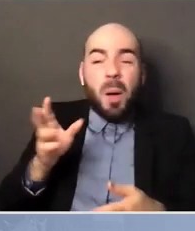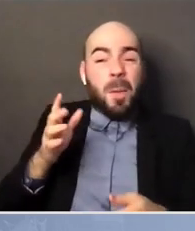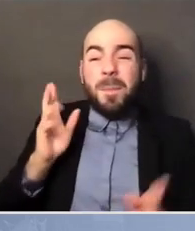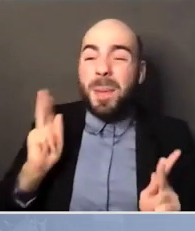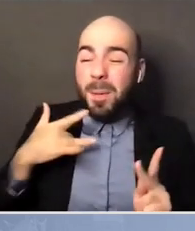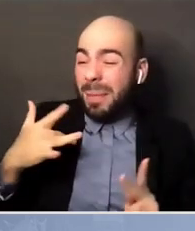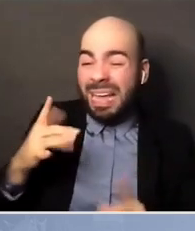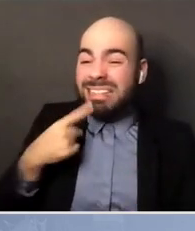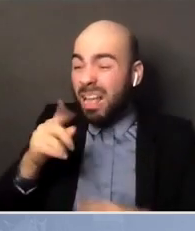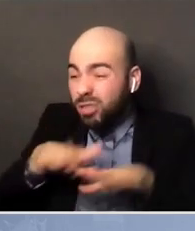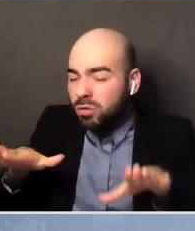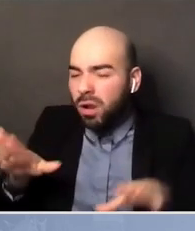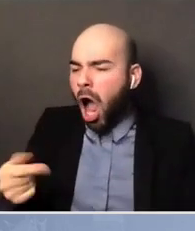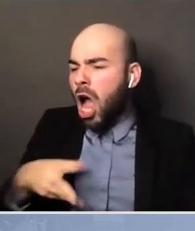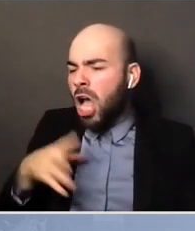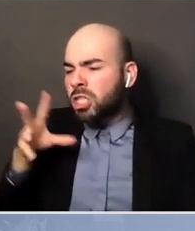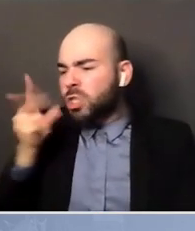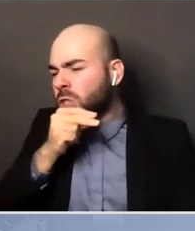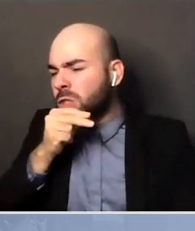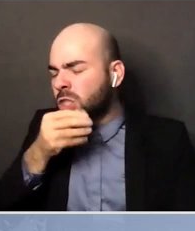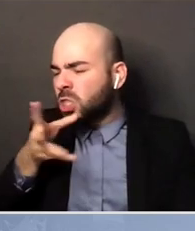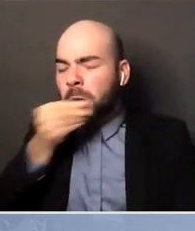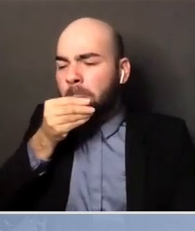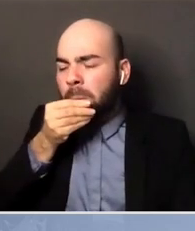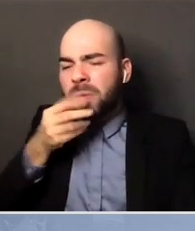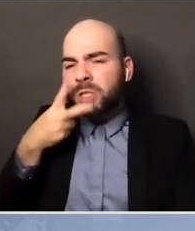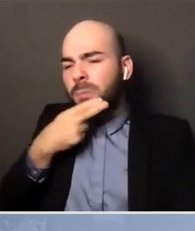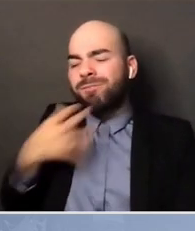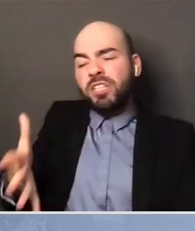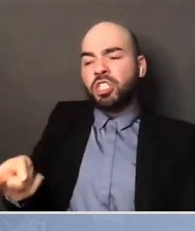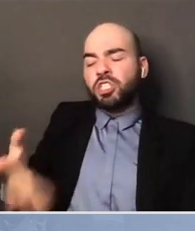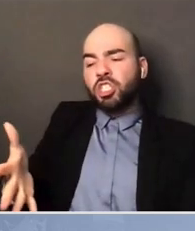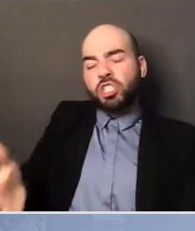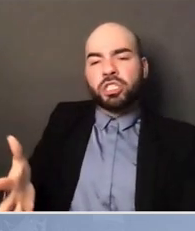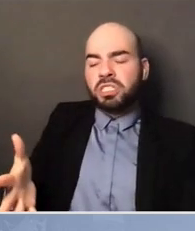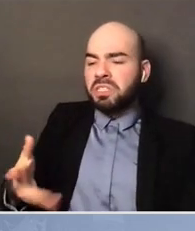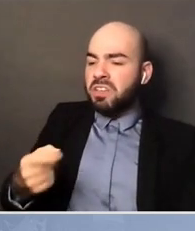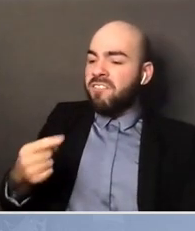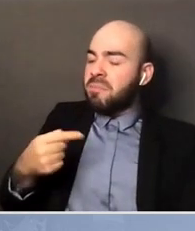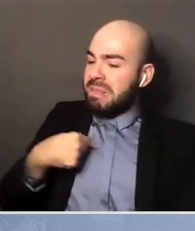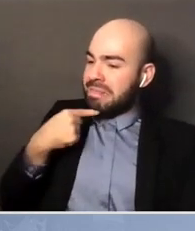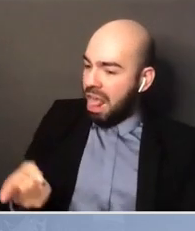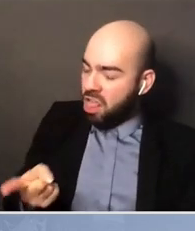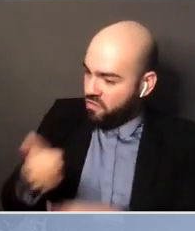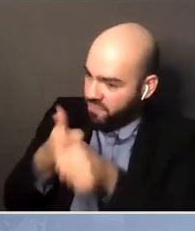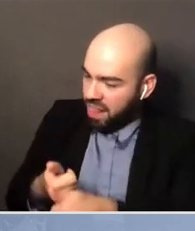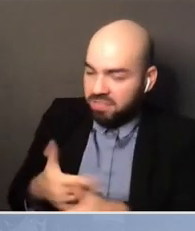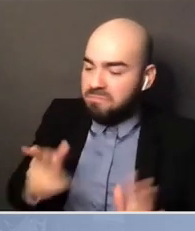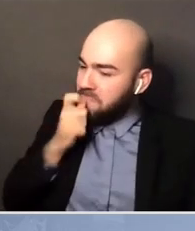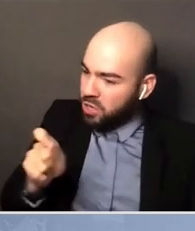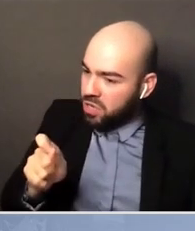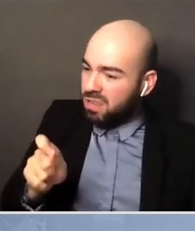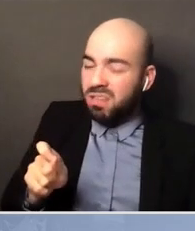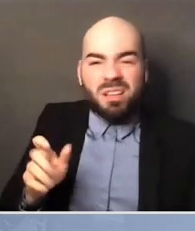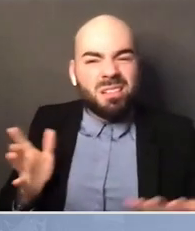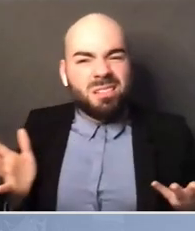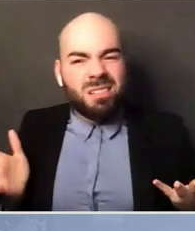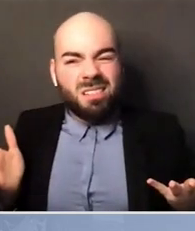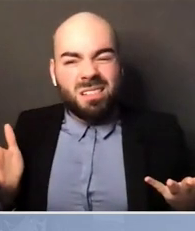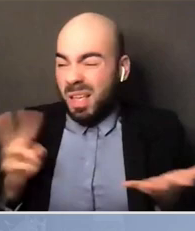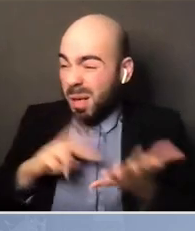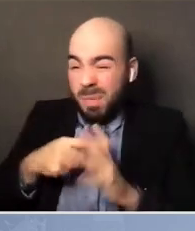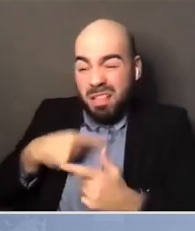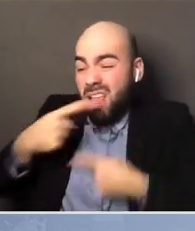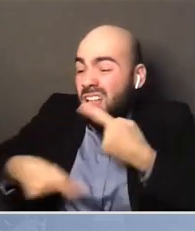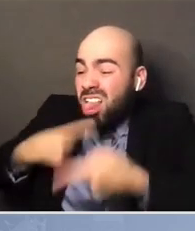All right. I don't have to explain why. That's how we're going to do it. Well, if that's our message, then